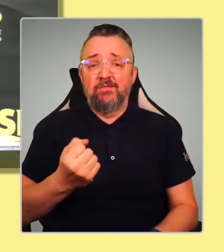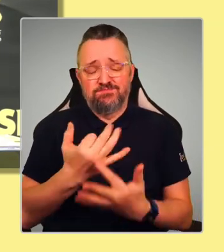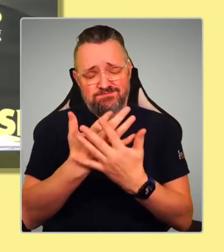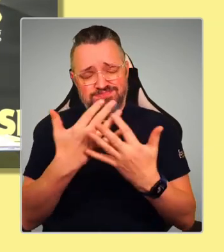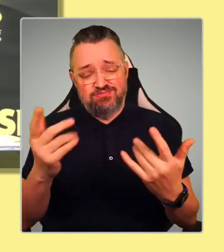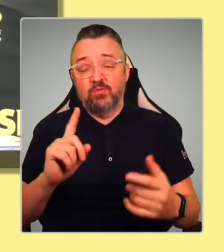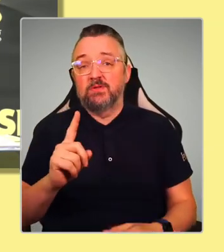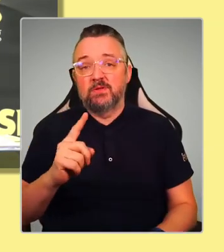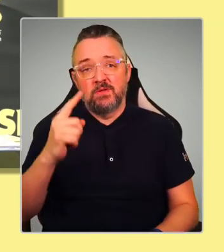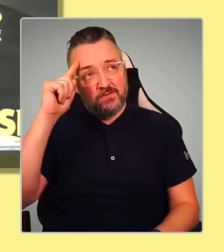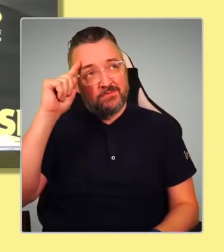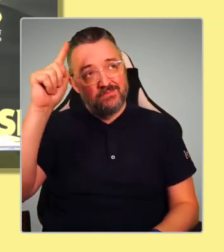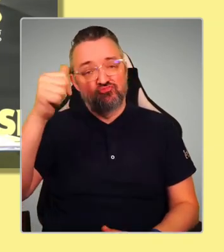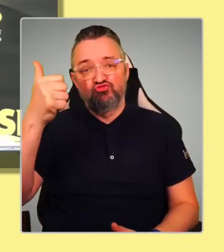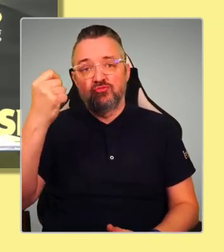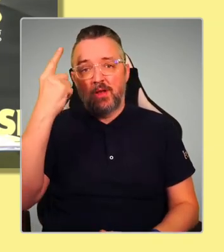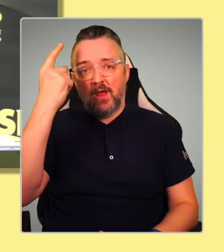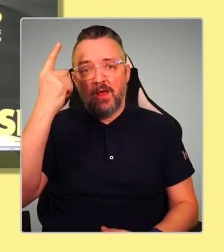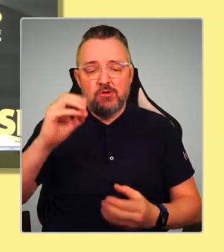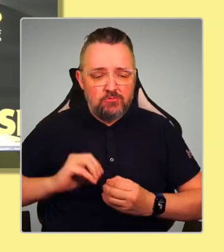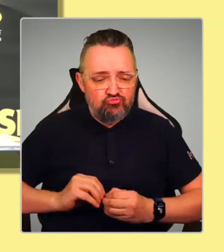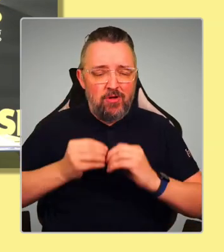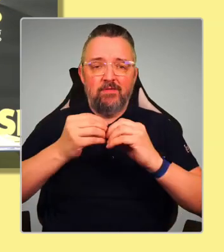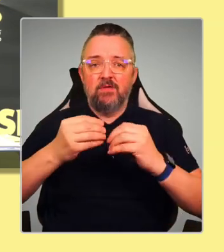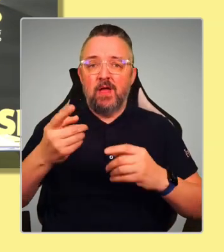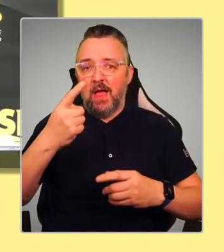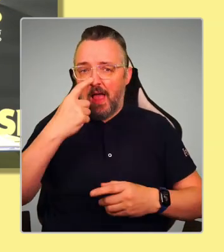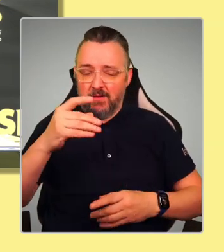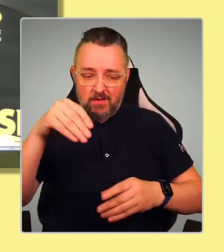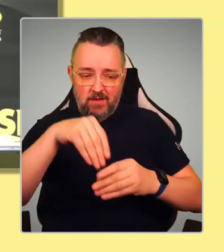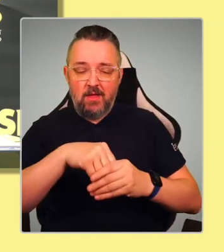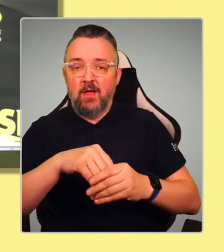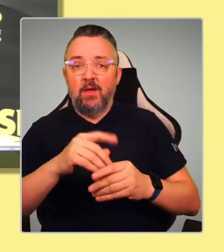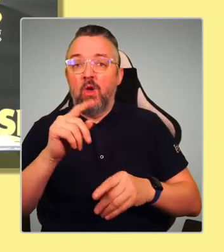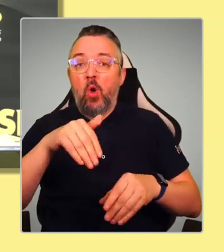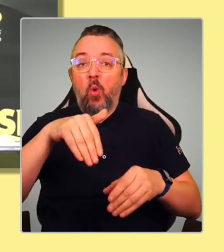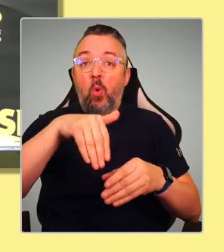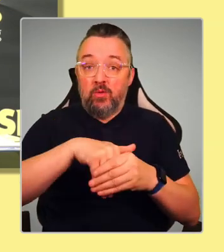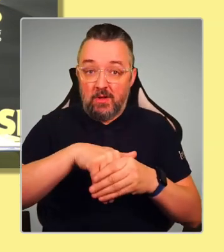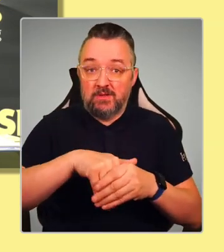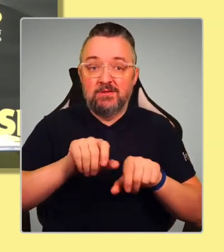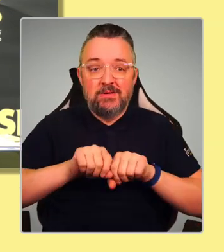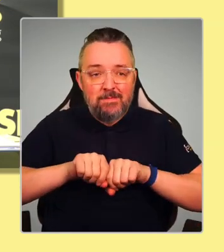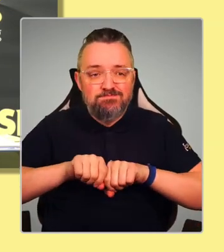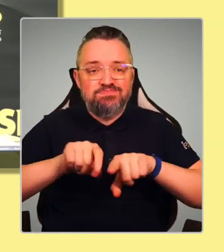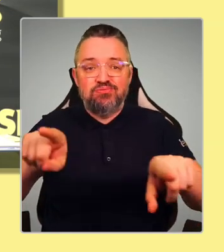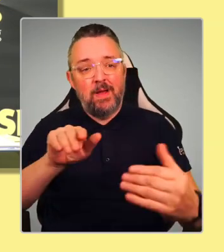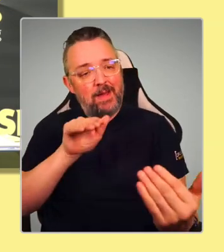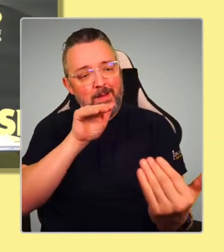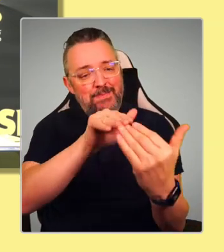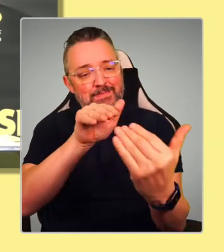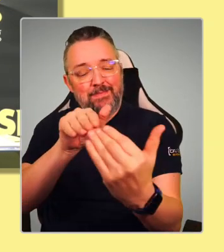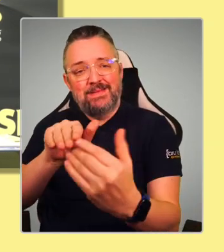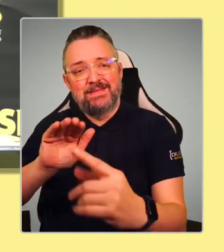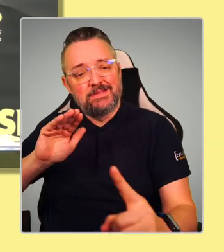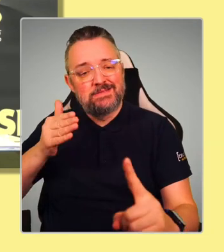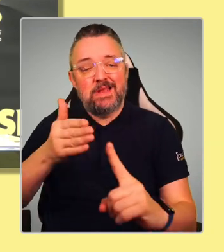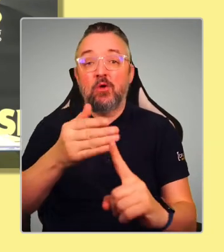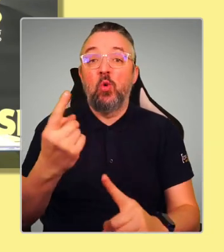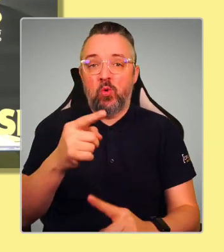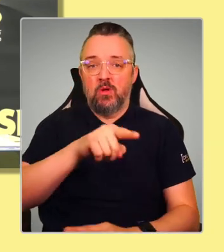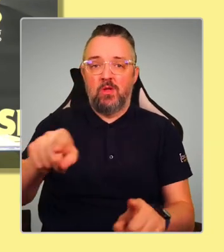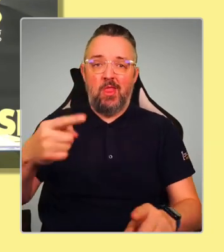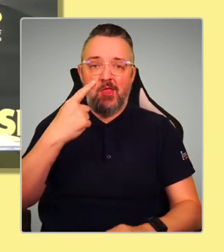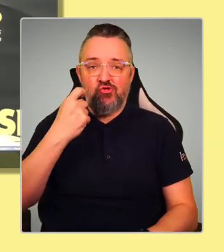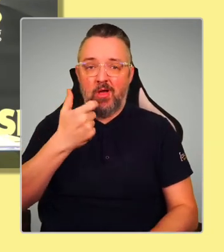we can create content that would reach out specifically to that younger demographic, because much as I might have an idea about what